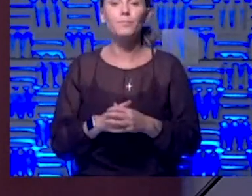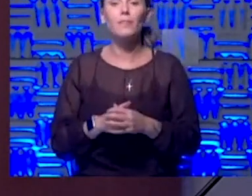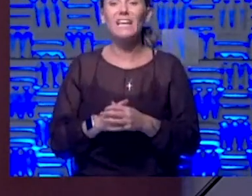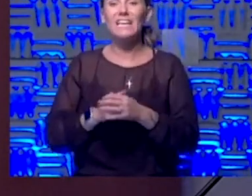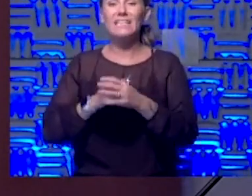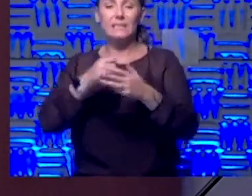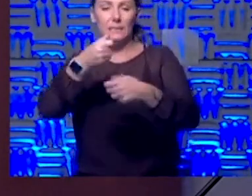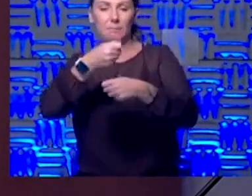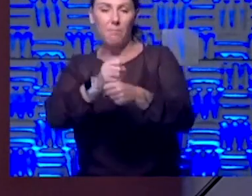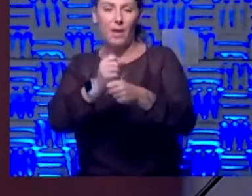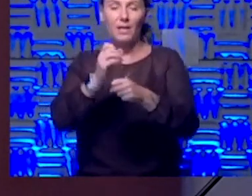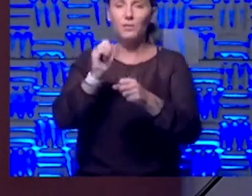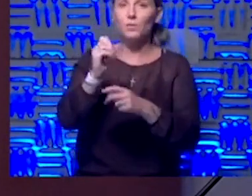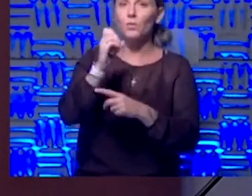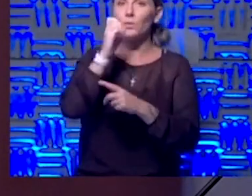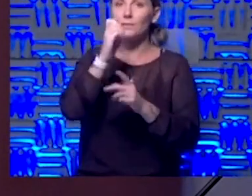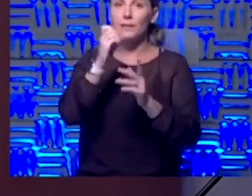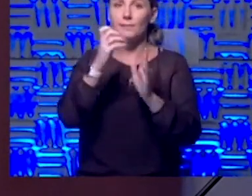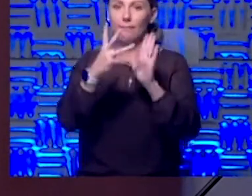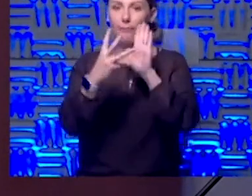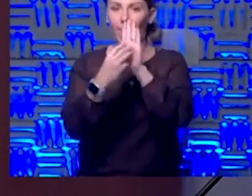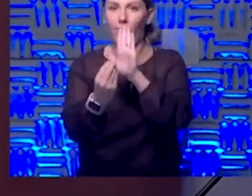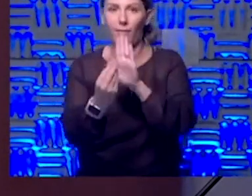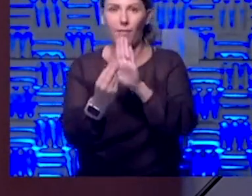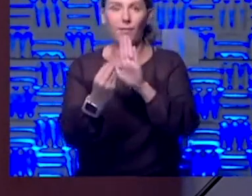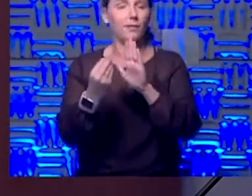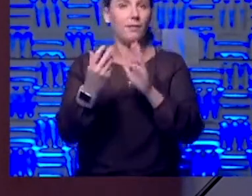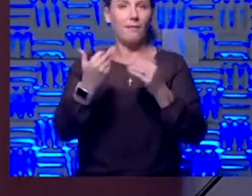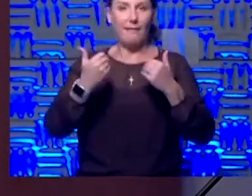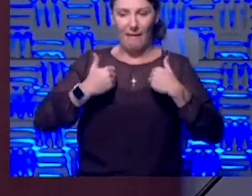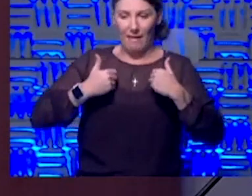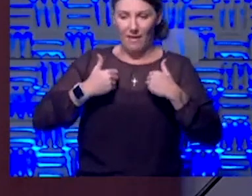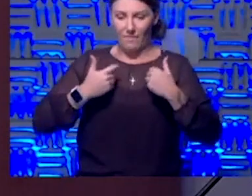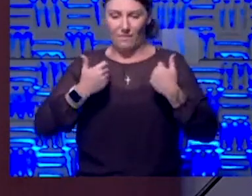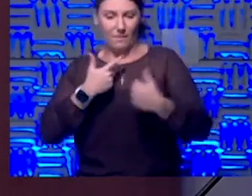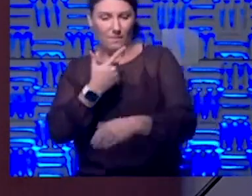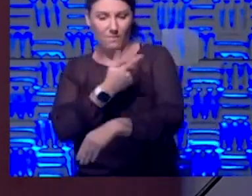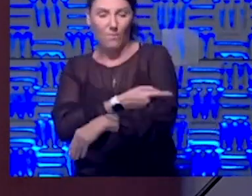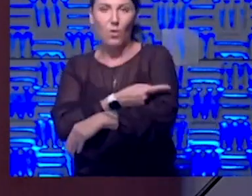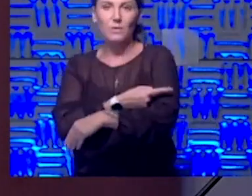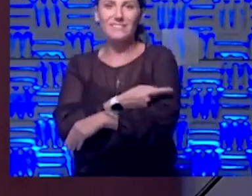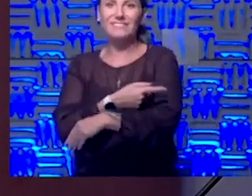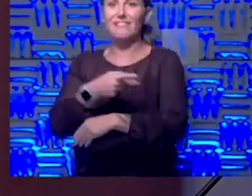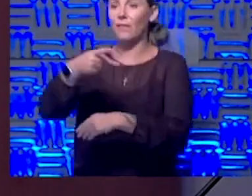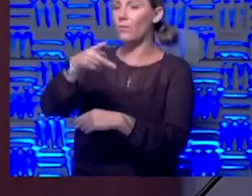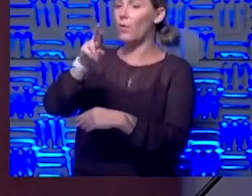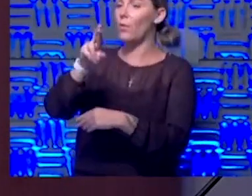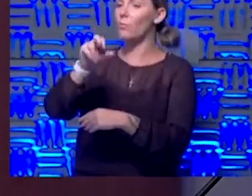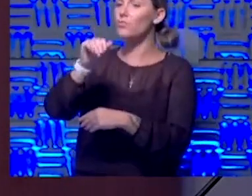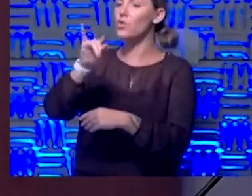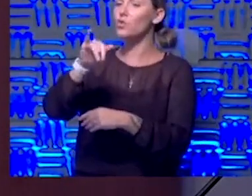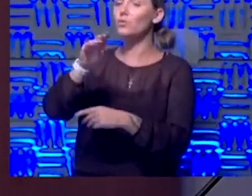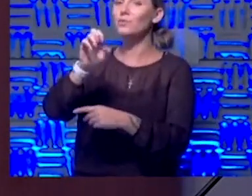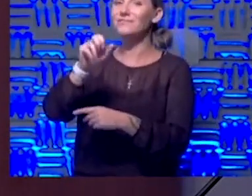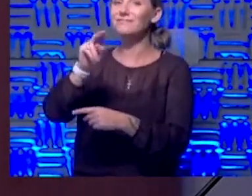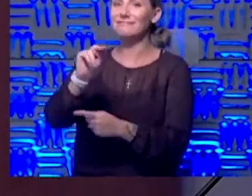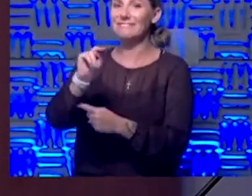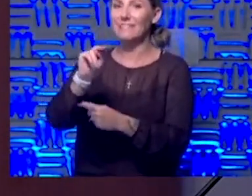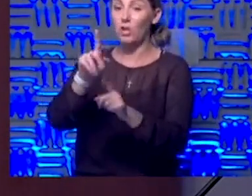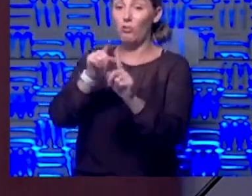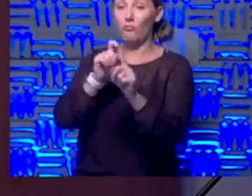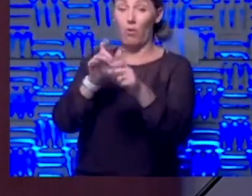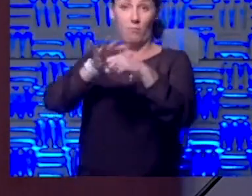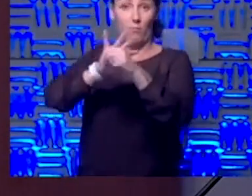so it doesn't replicate. It doesn't, you know, it just carrying the vaccine, the protein from coronavirus into your body